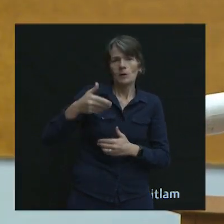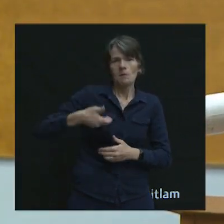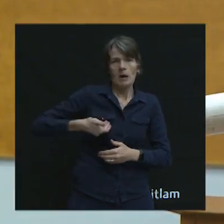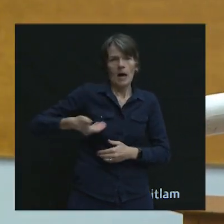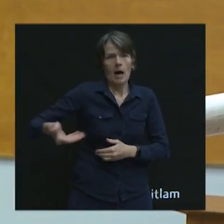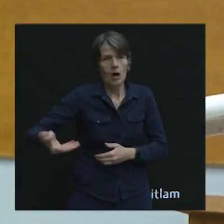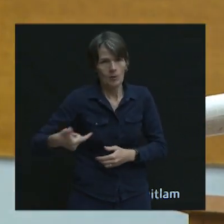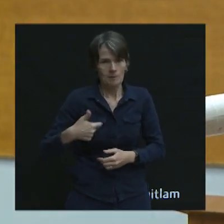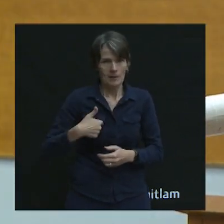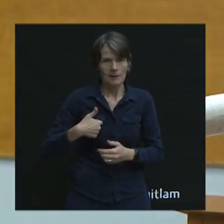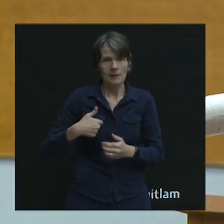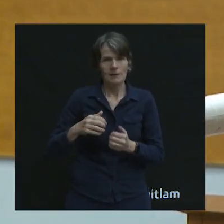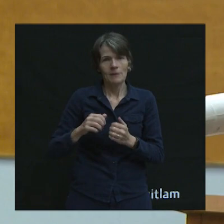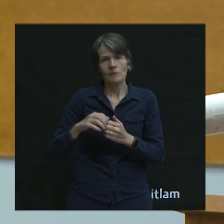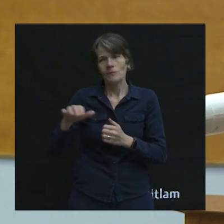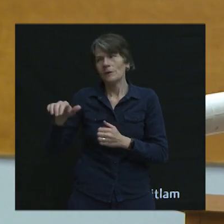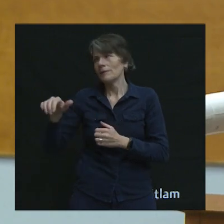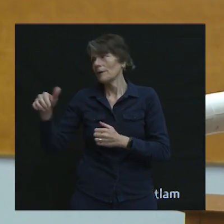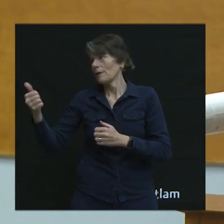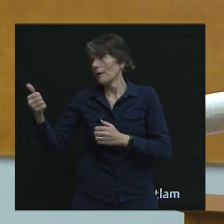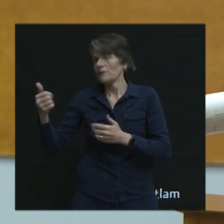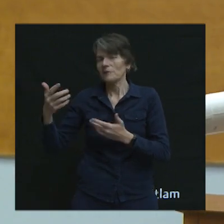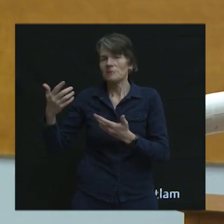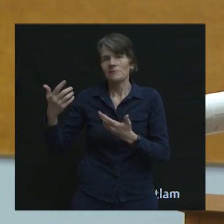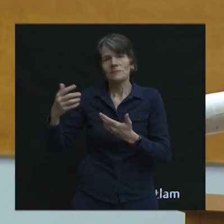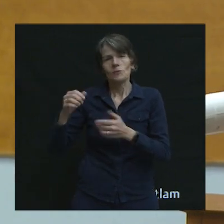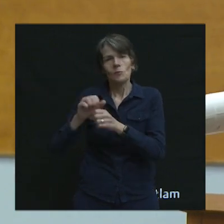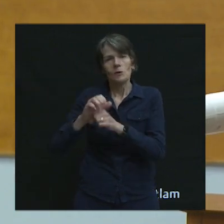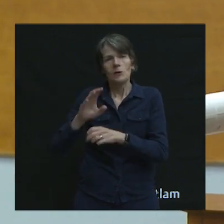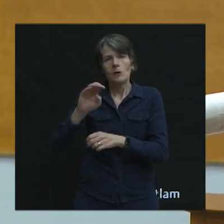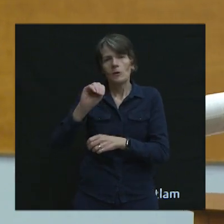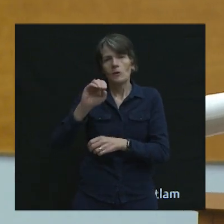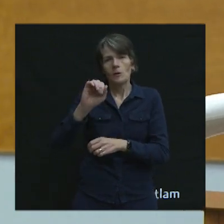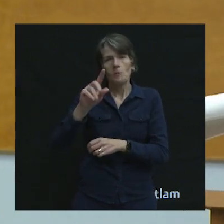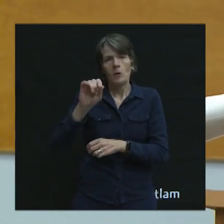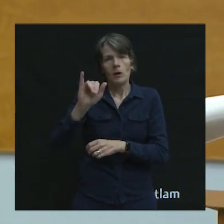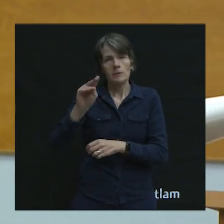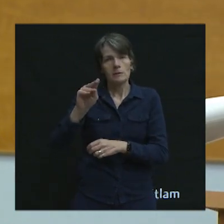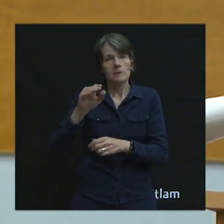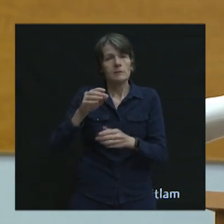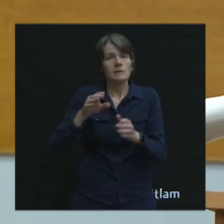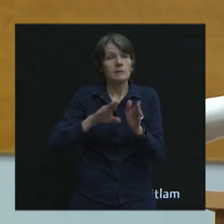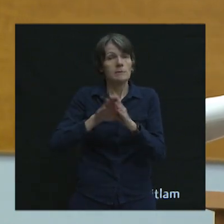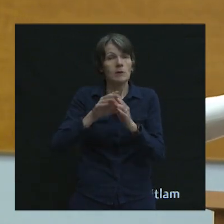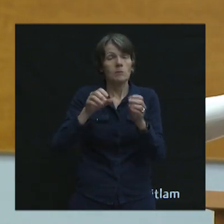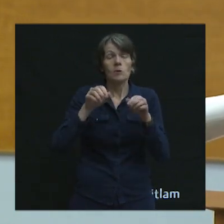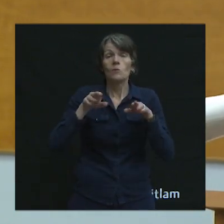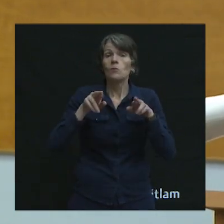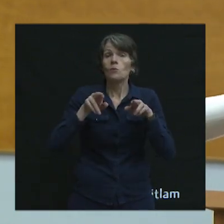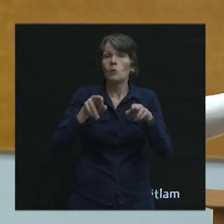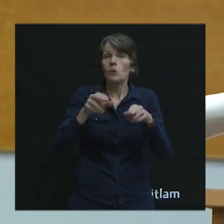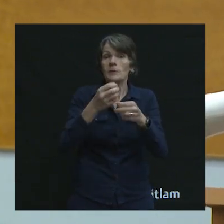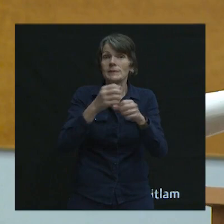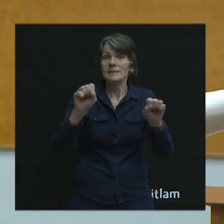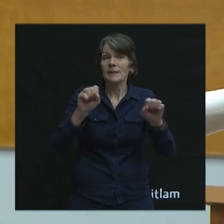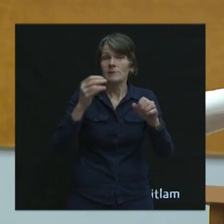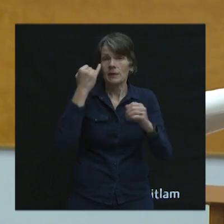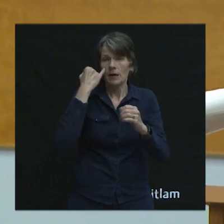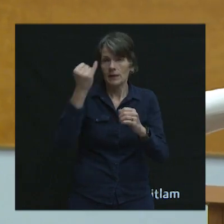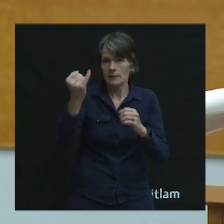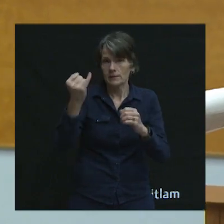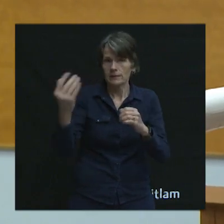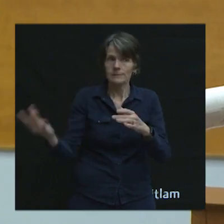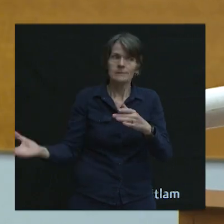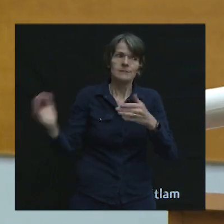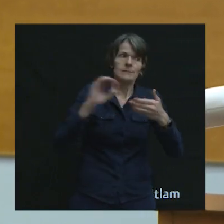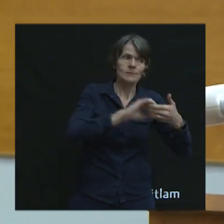with my colleague Ryan Martinson, who's way at the back, to help them develop a road safety strategy for the city. And it works together with the Strategic Transportation